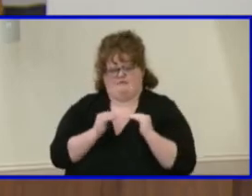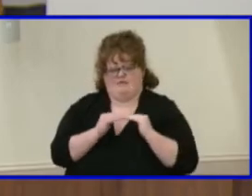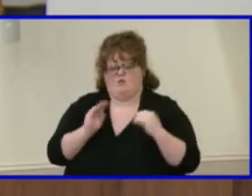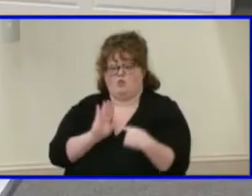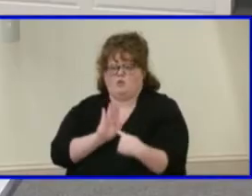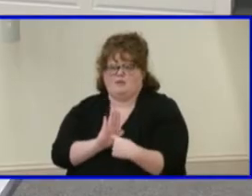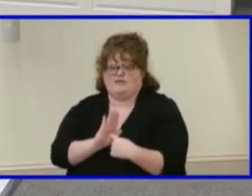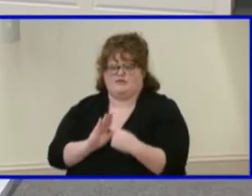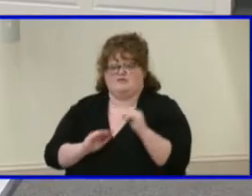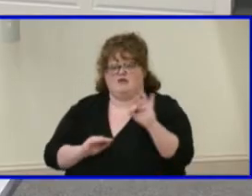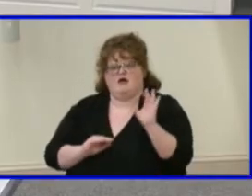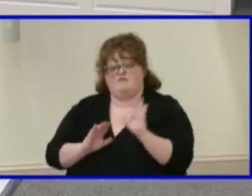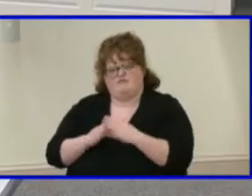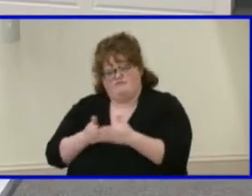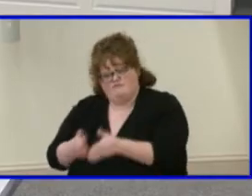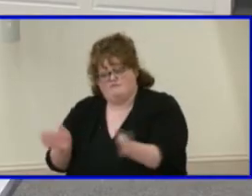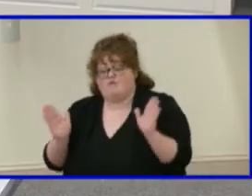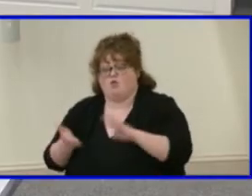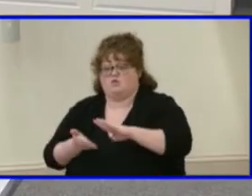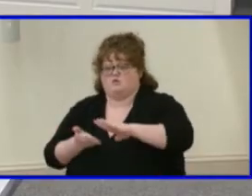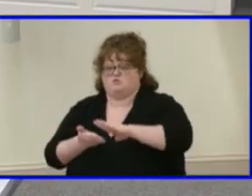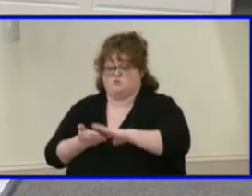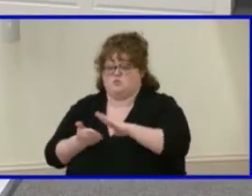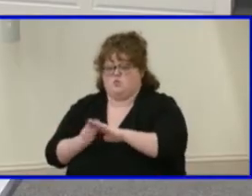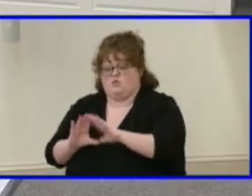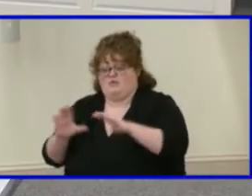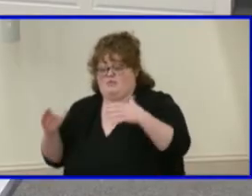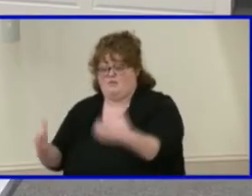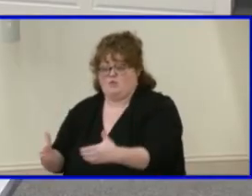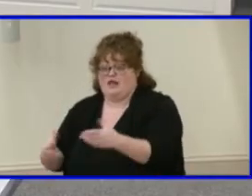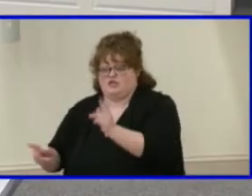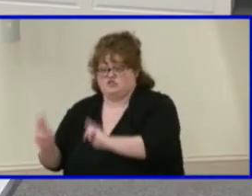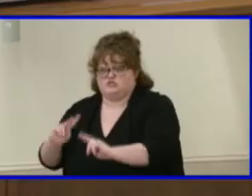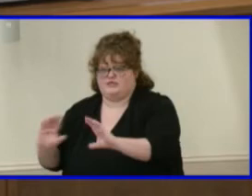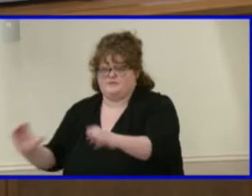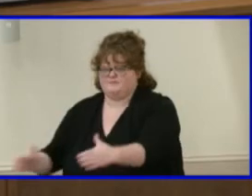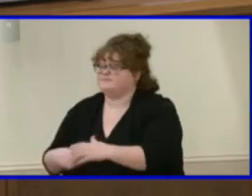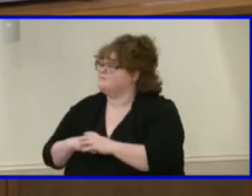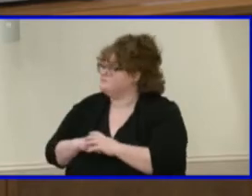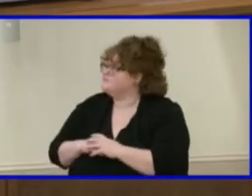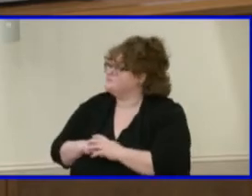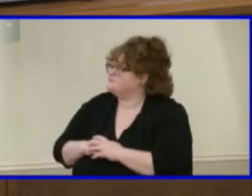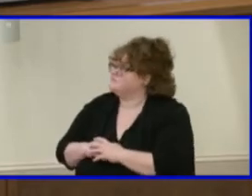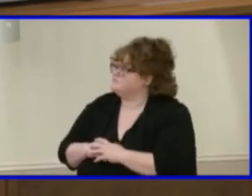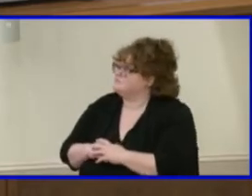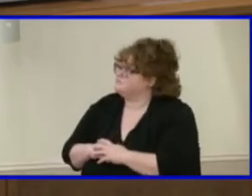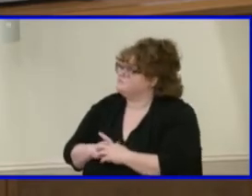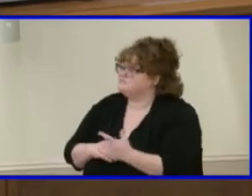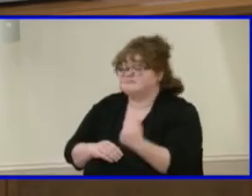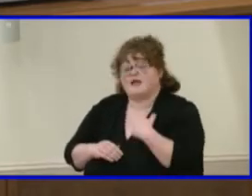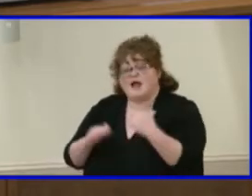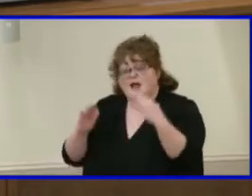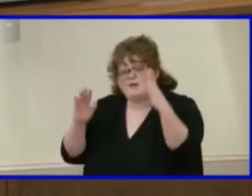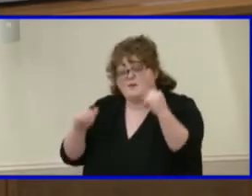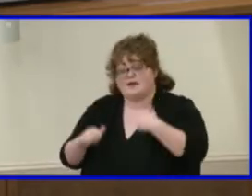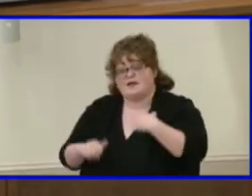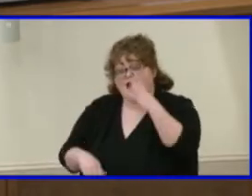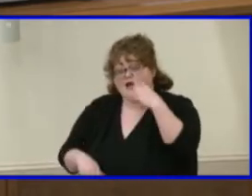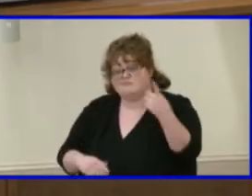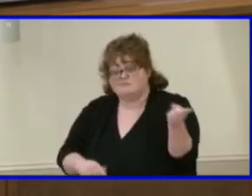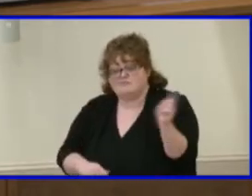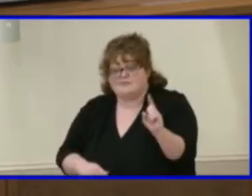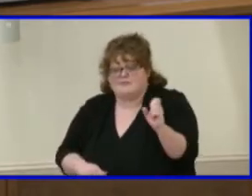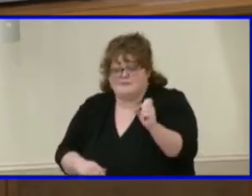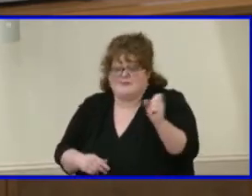Thank you. And I hope I'm back in front of you all in, you know, a year's time. And I want us to be able to affect that change that you all want.